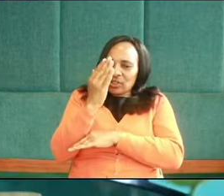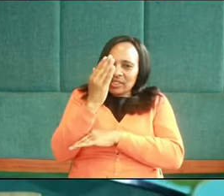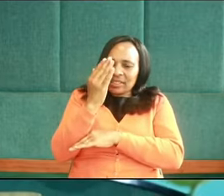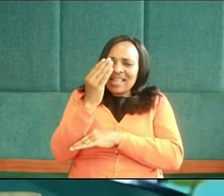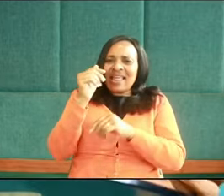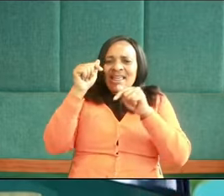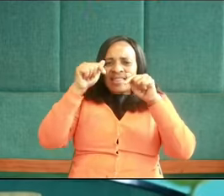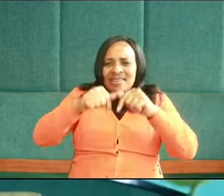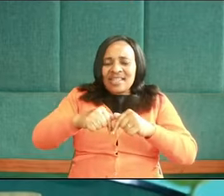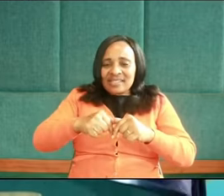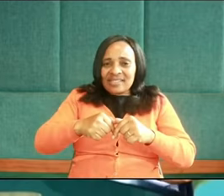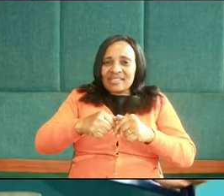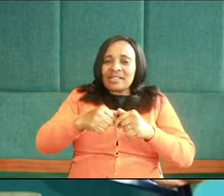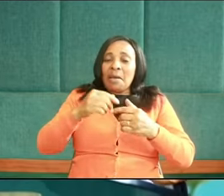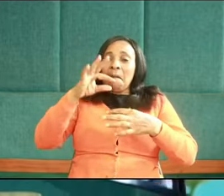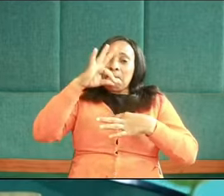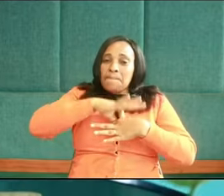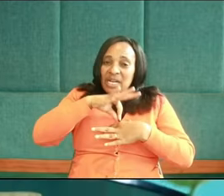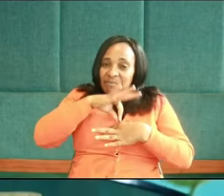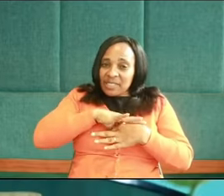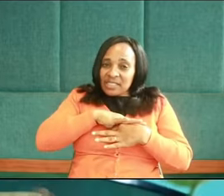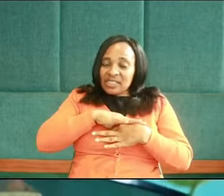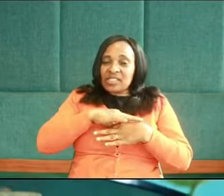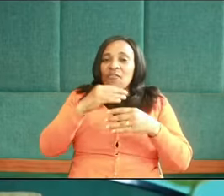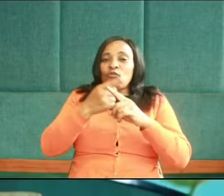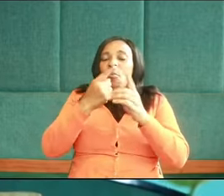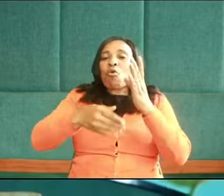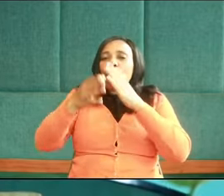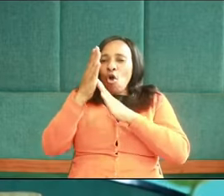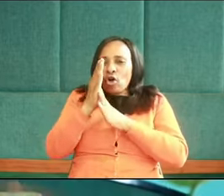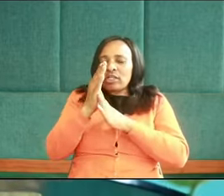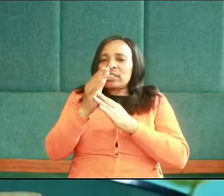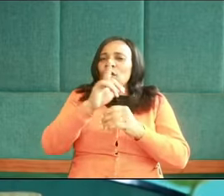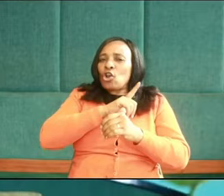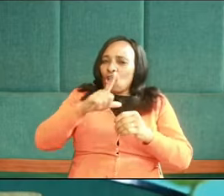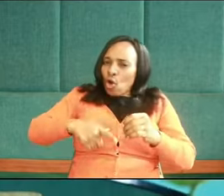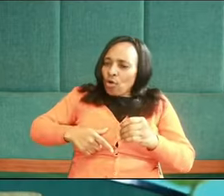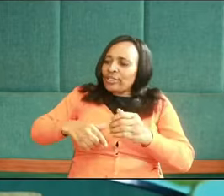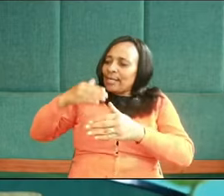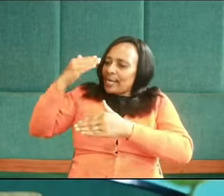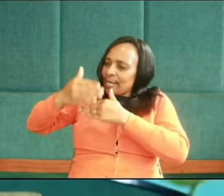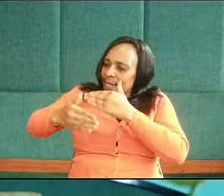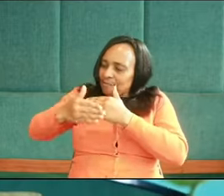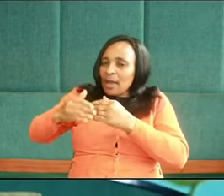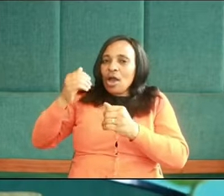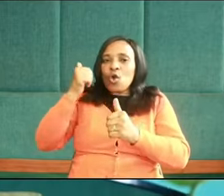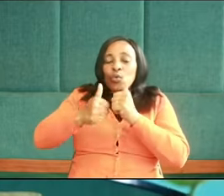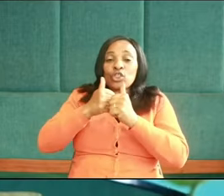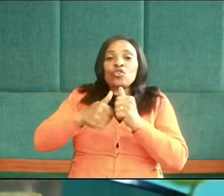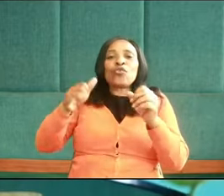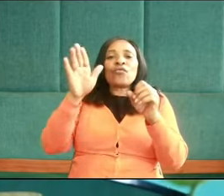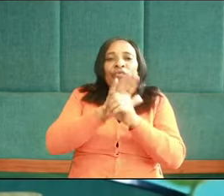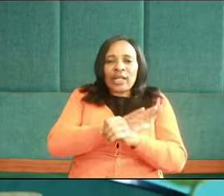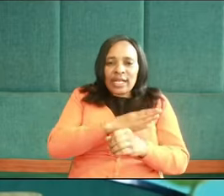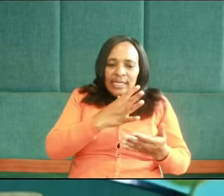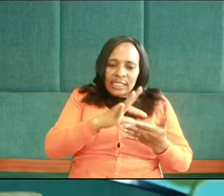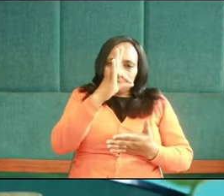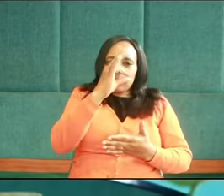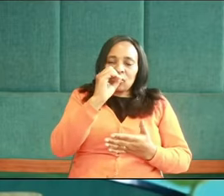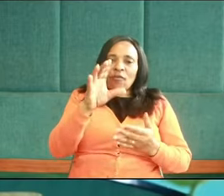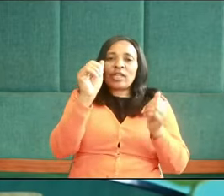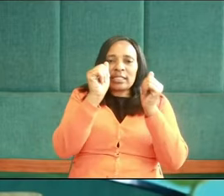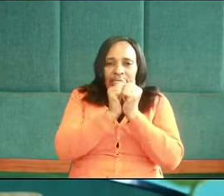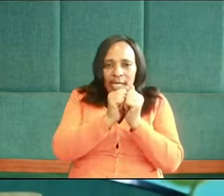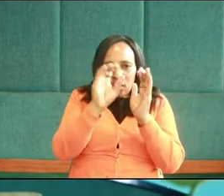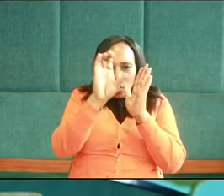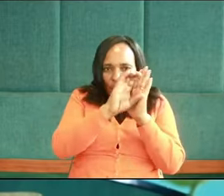prioritize love for God and love for your neighbors and you have fulfilled the spirit of the Ten Commandments.